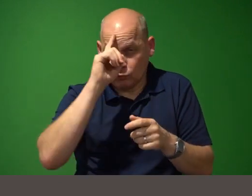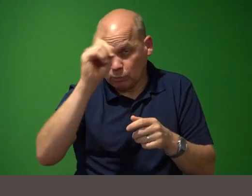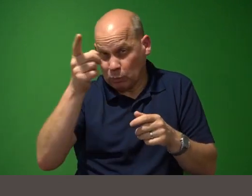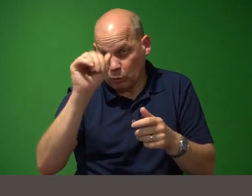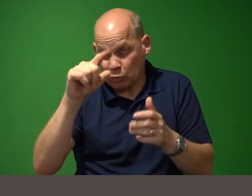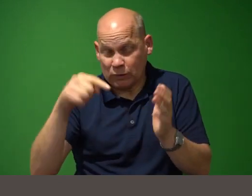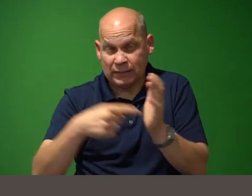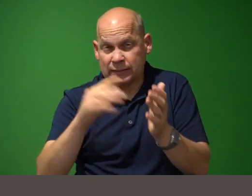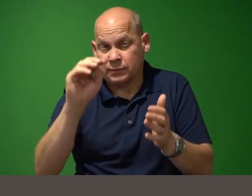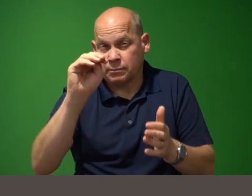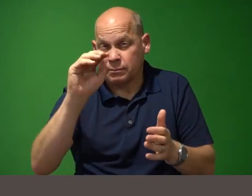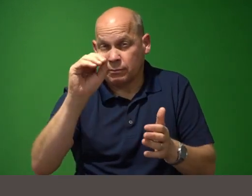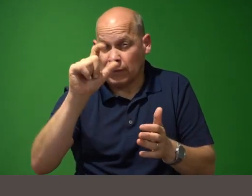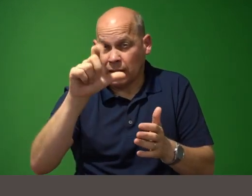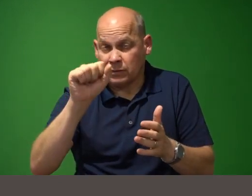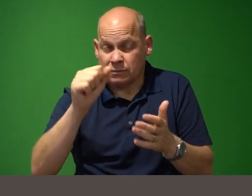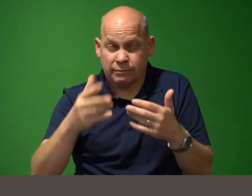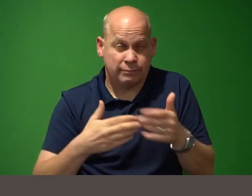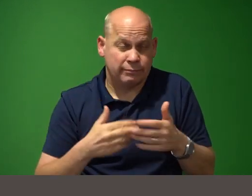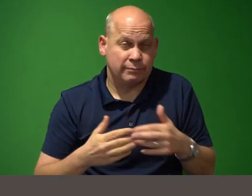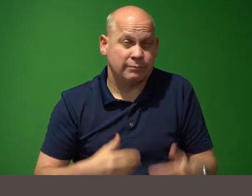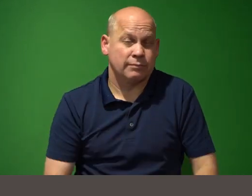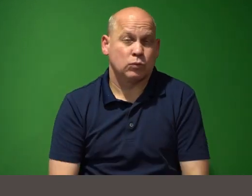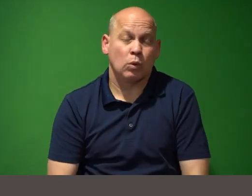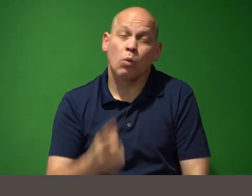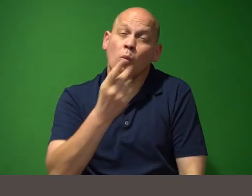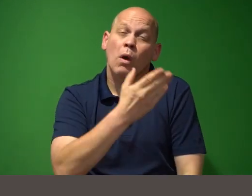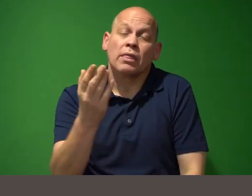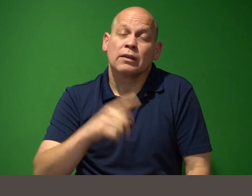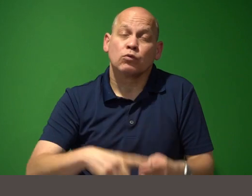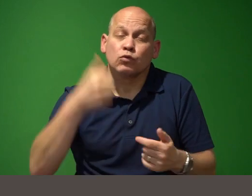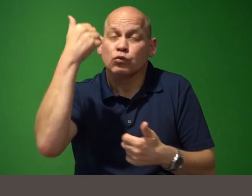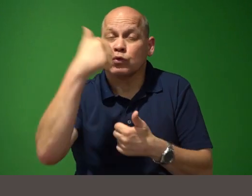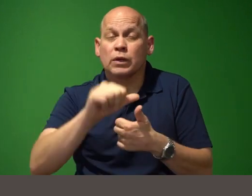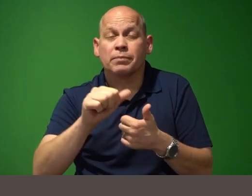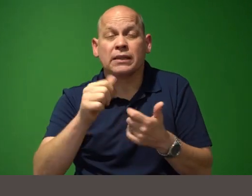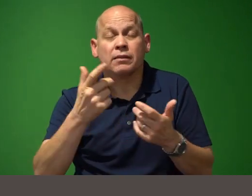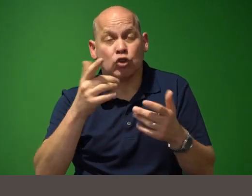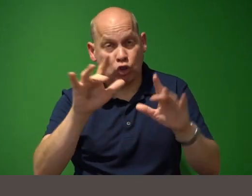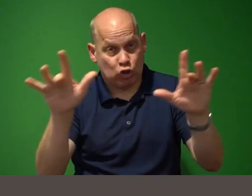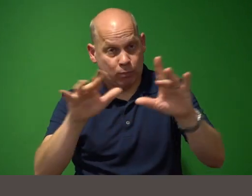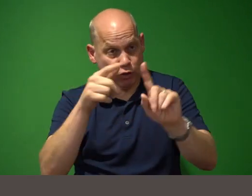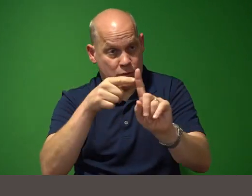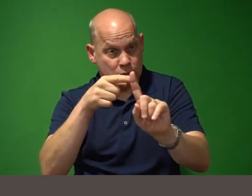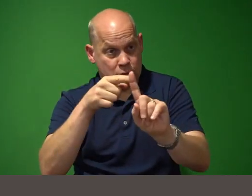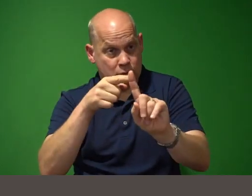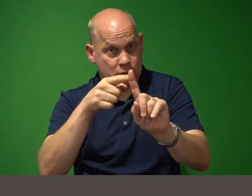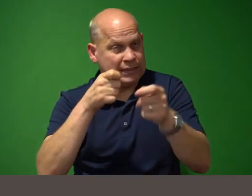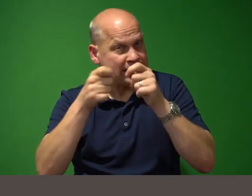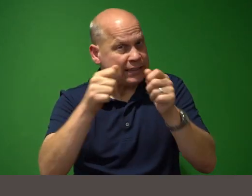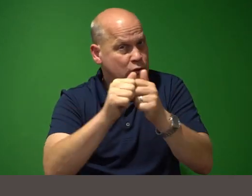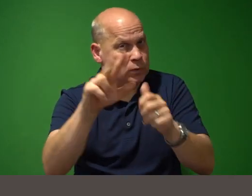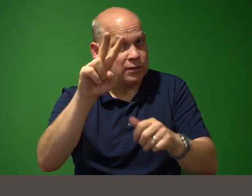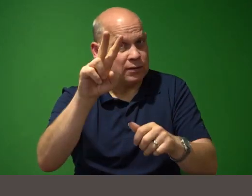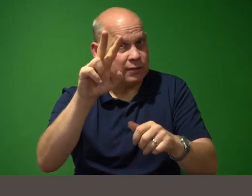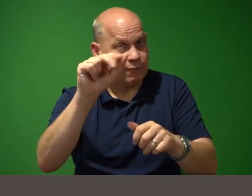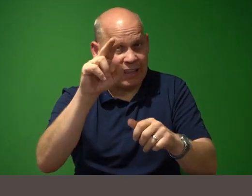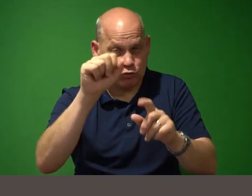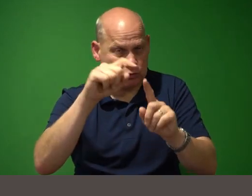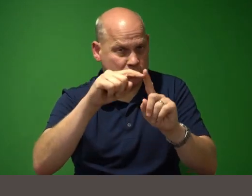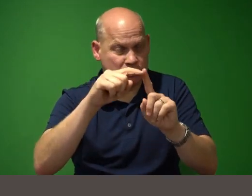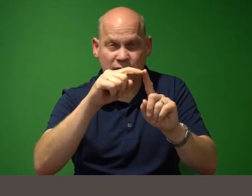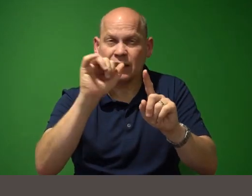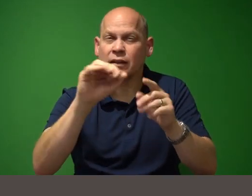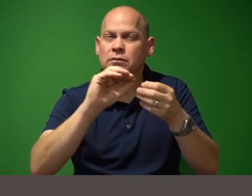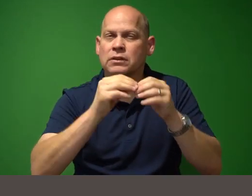and one of the things to remember is that the computer is dealing with vectors which are numbers so it has a hard time even understanding